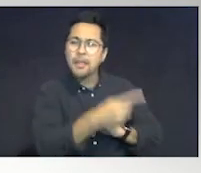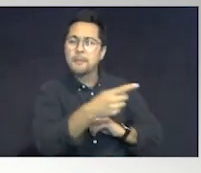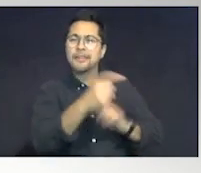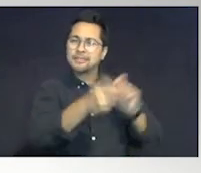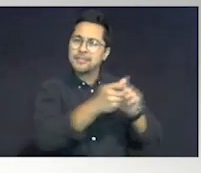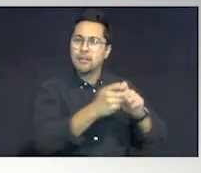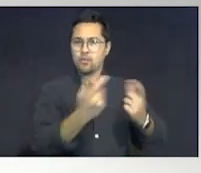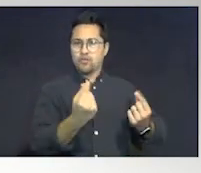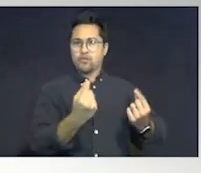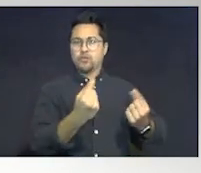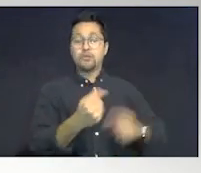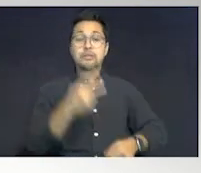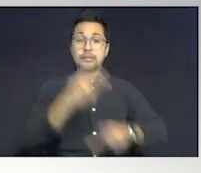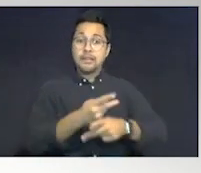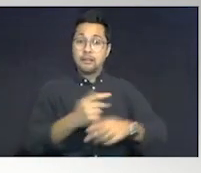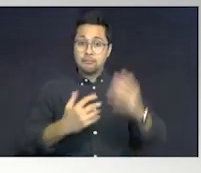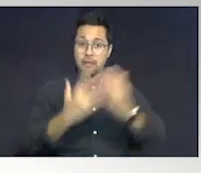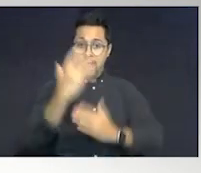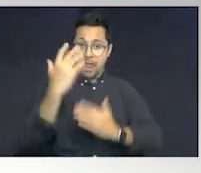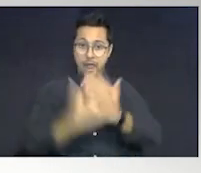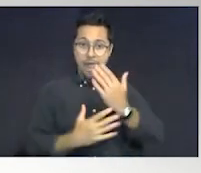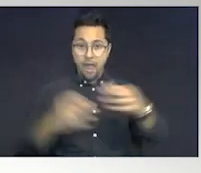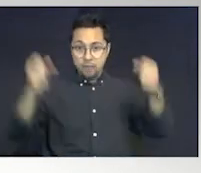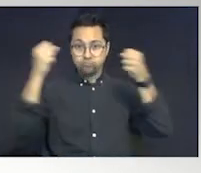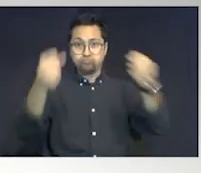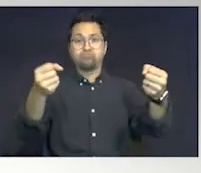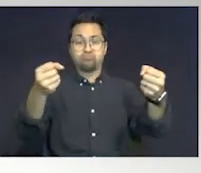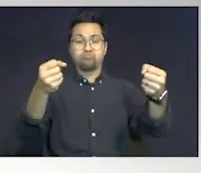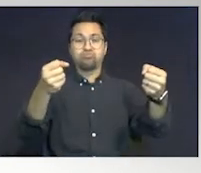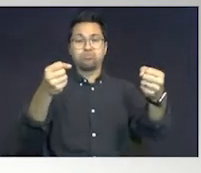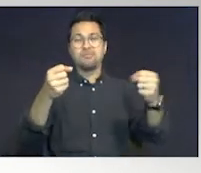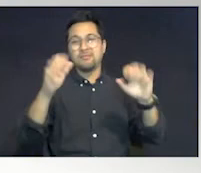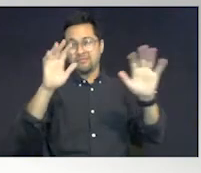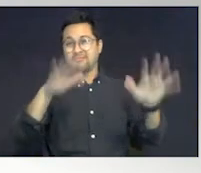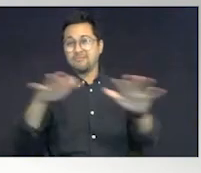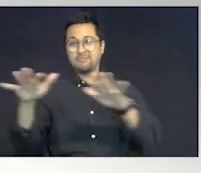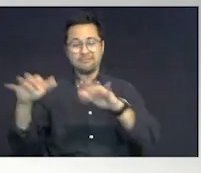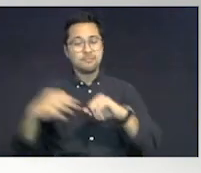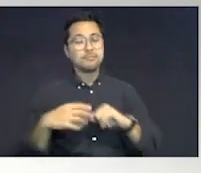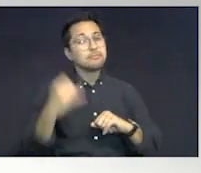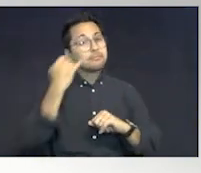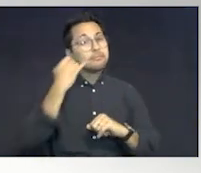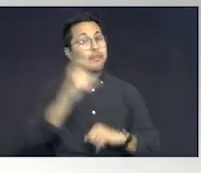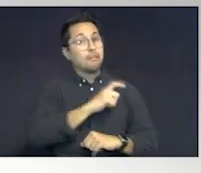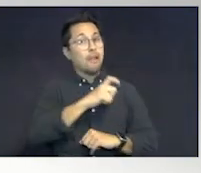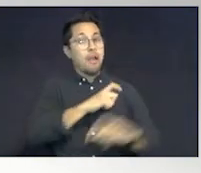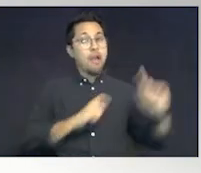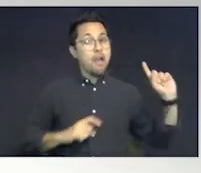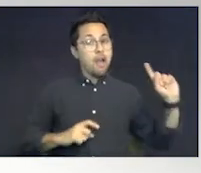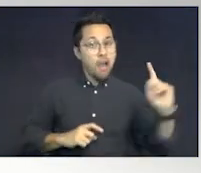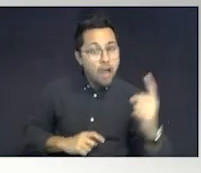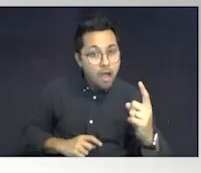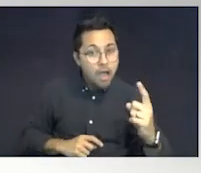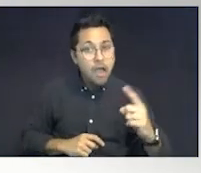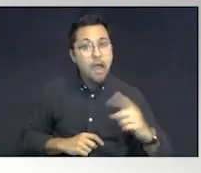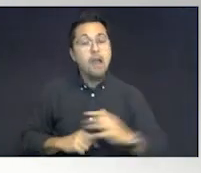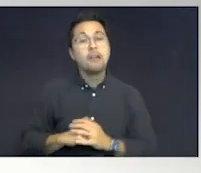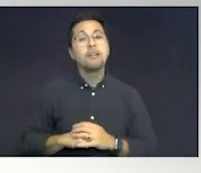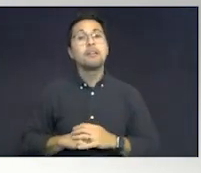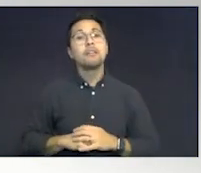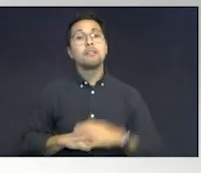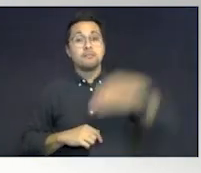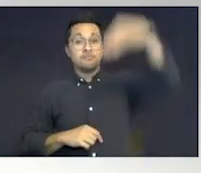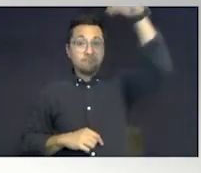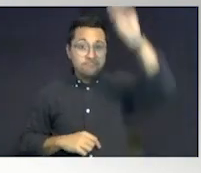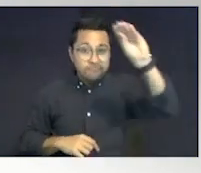what to do. Keep your hands on the wheel, et cetera, et cetera. When they come up for police, in the visor